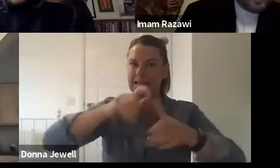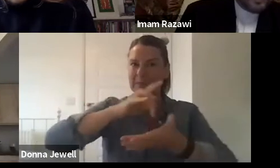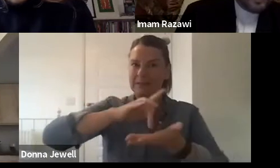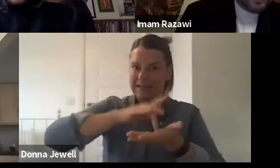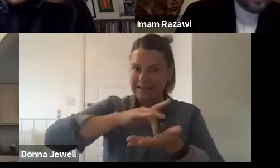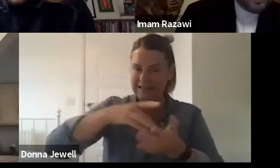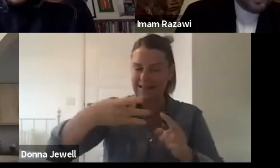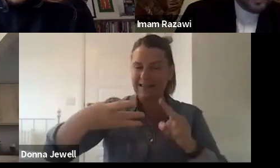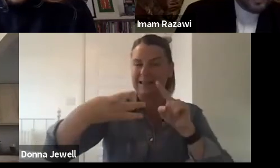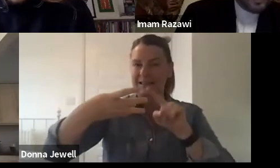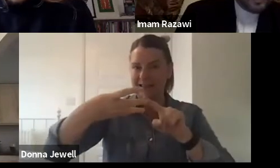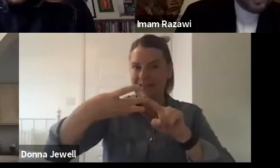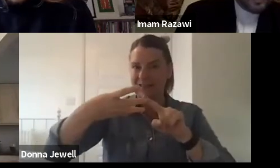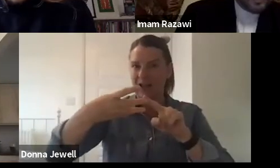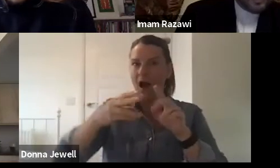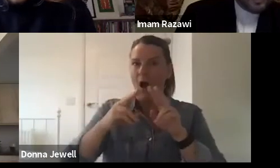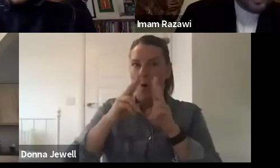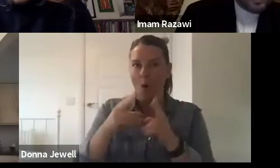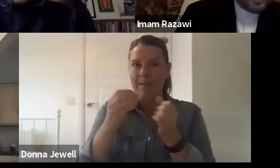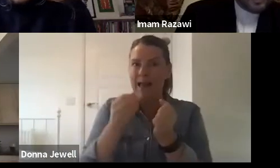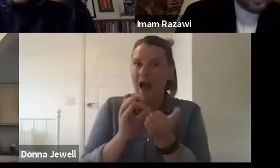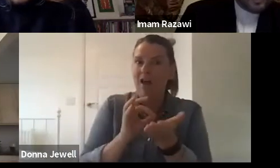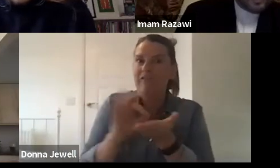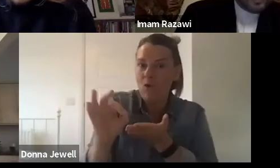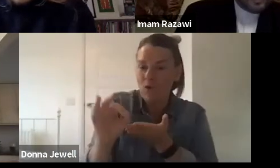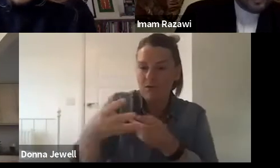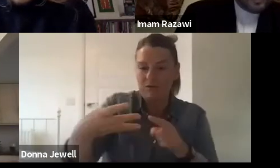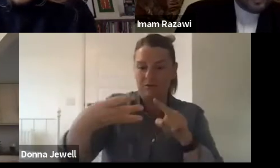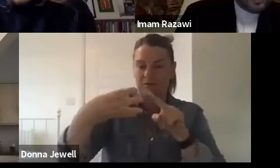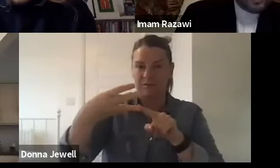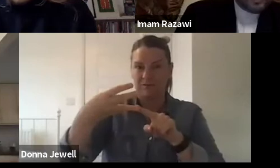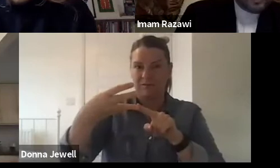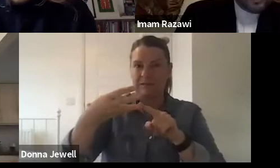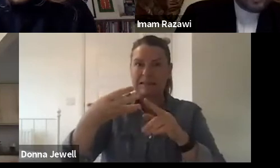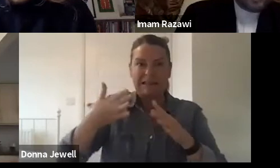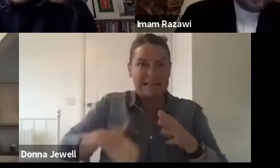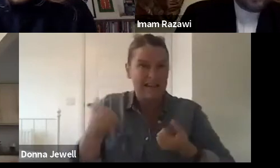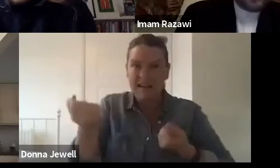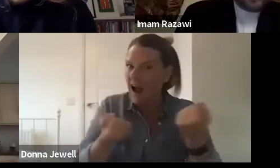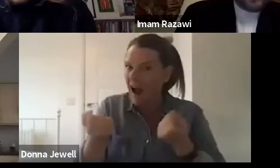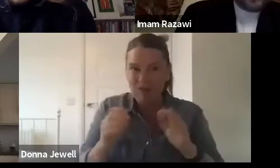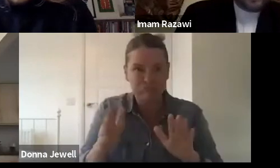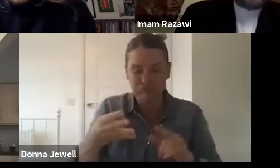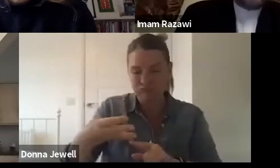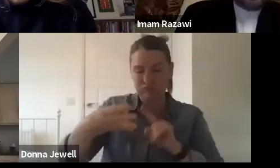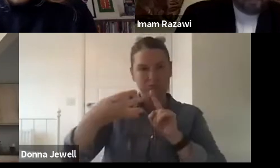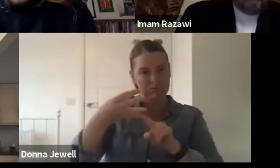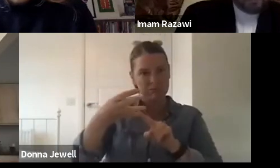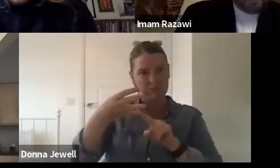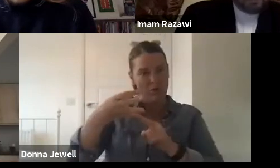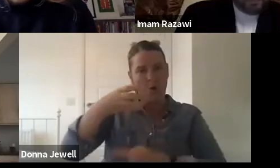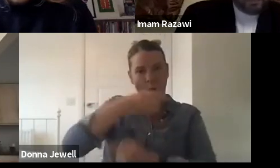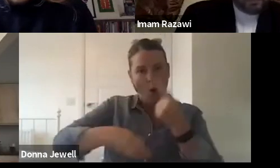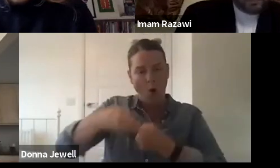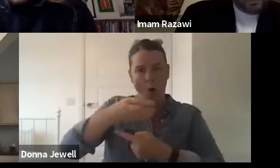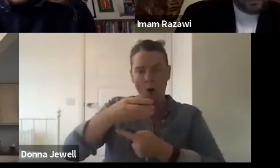everyone lives in a home they can afford, a city where you don't need to own a car to move around, and a city where everyone shares in its economic success.